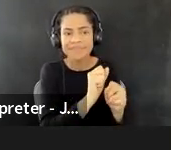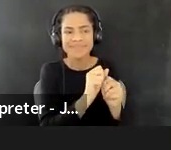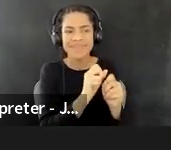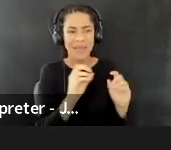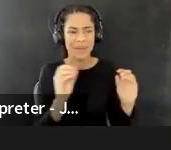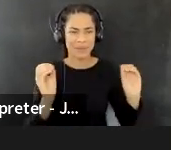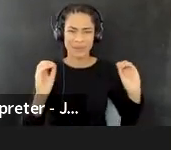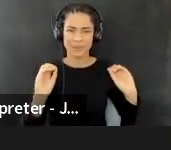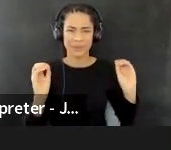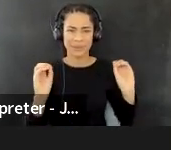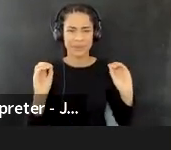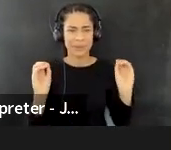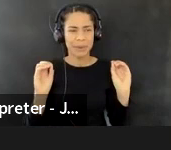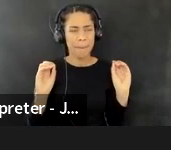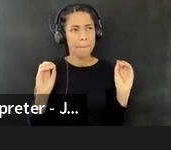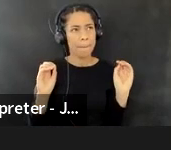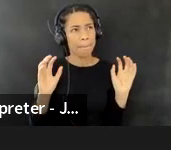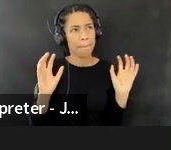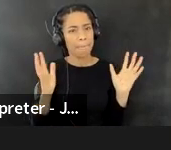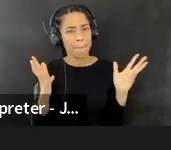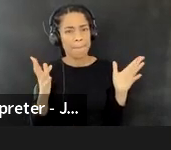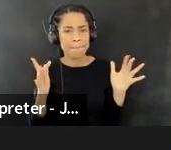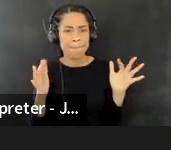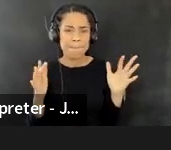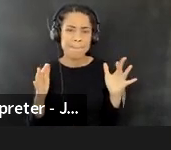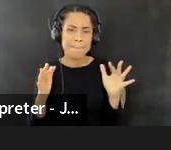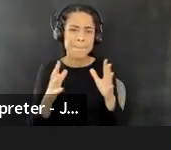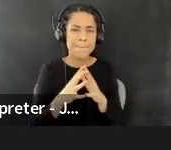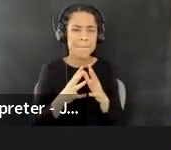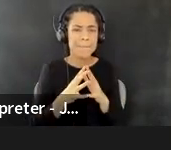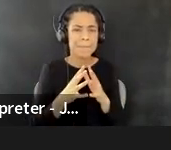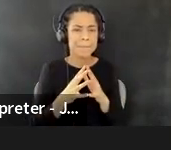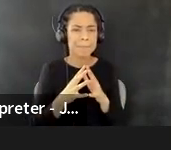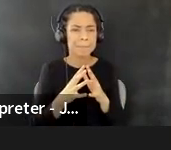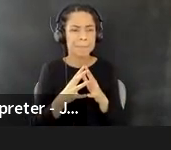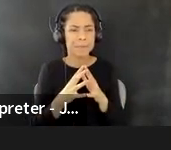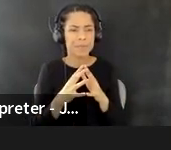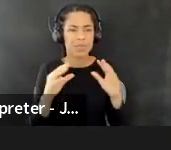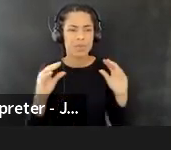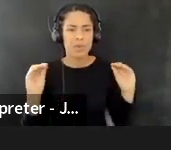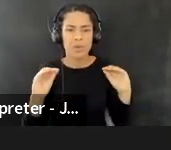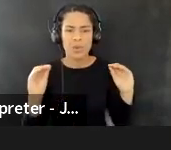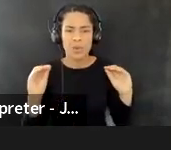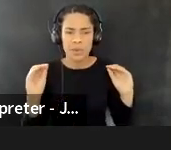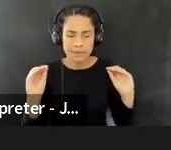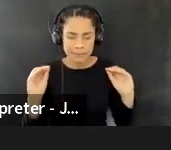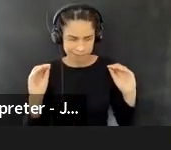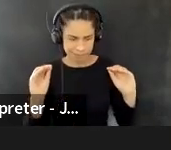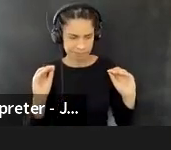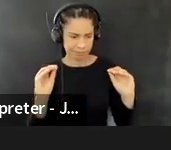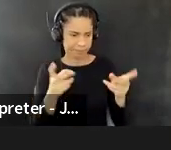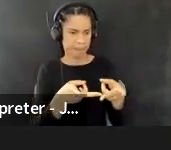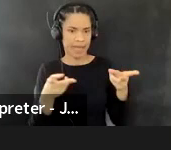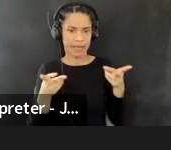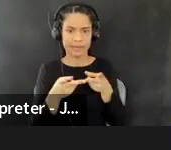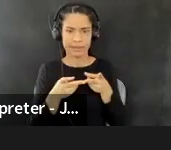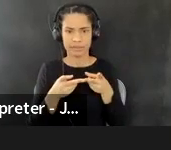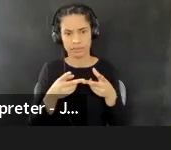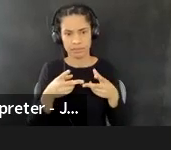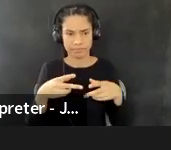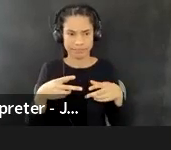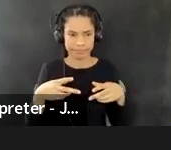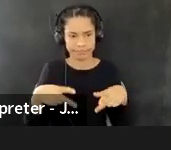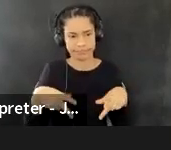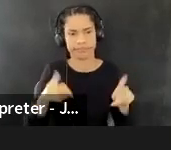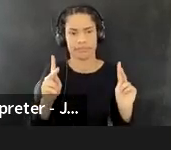um, uh, place to begin. There isn't any kind of reference that an indigenous artist can come forward either when working